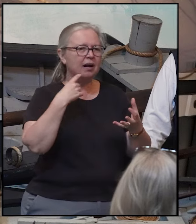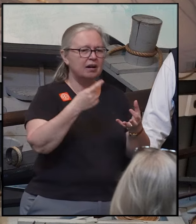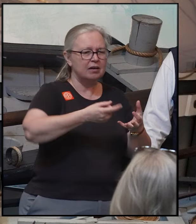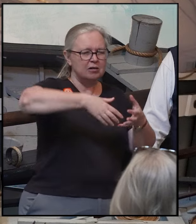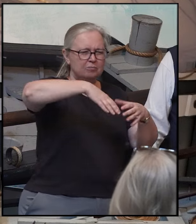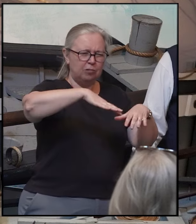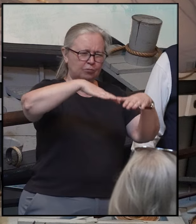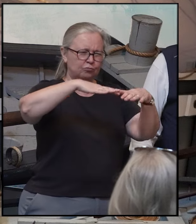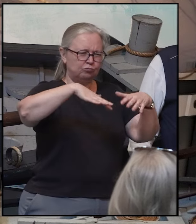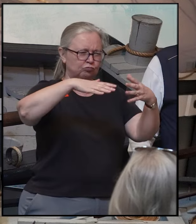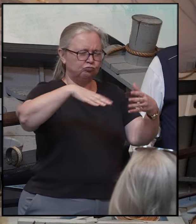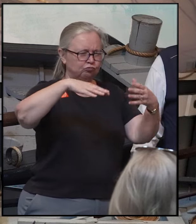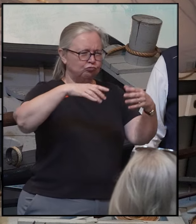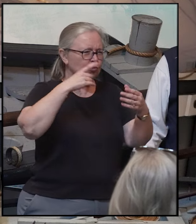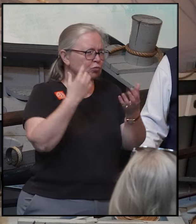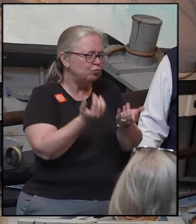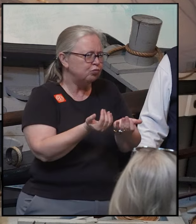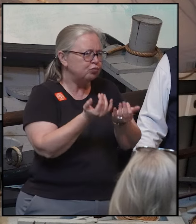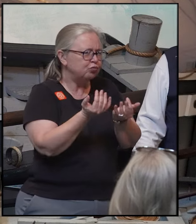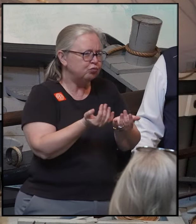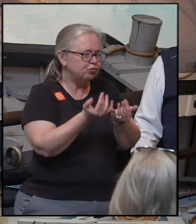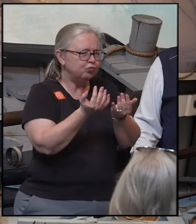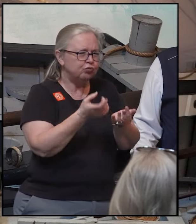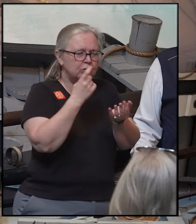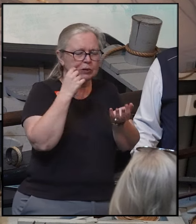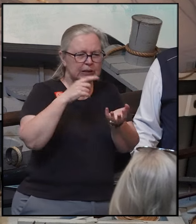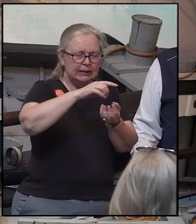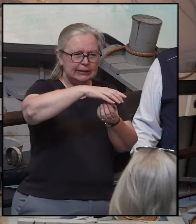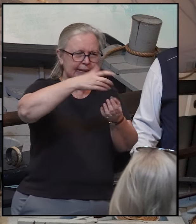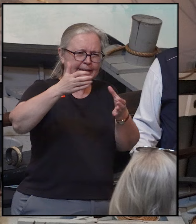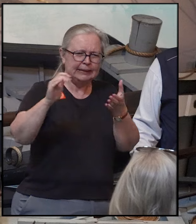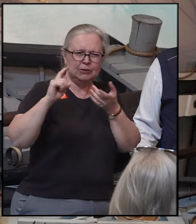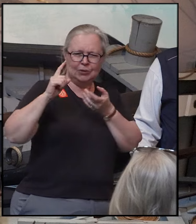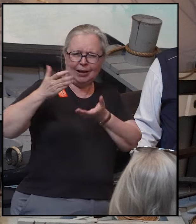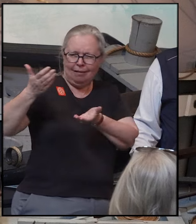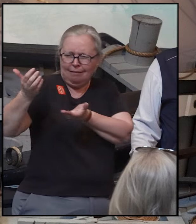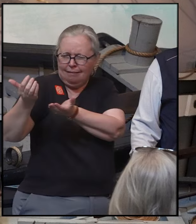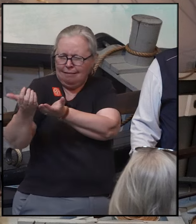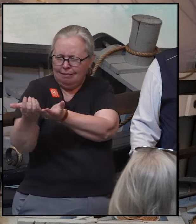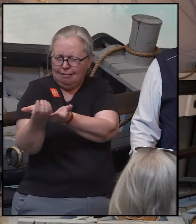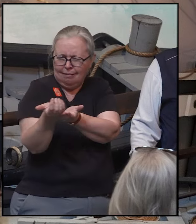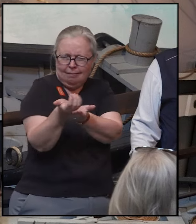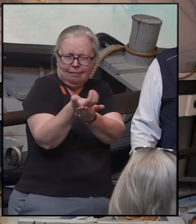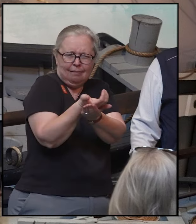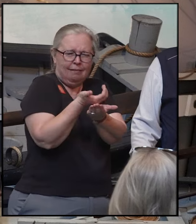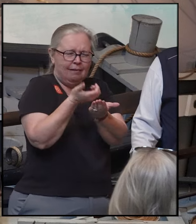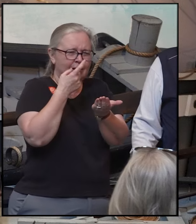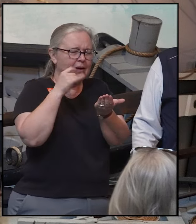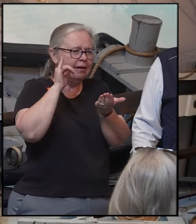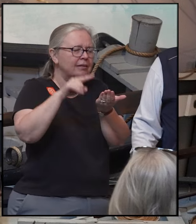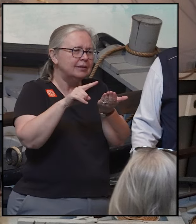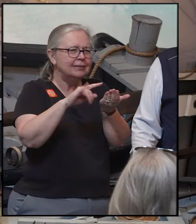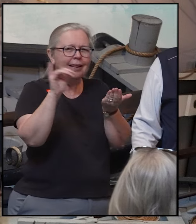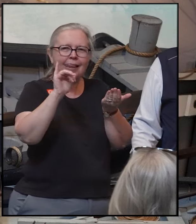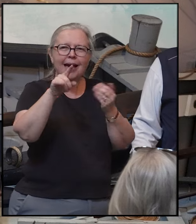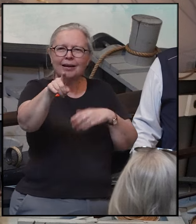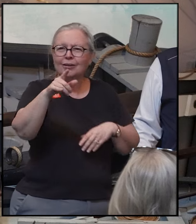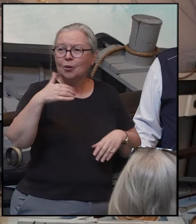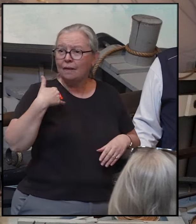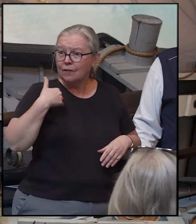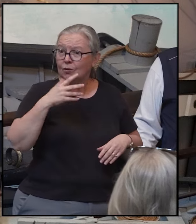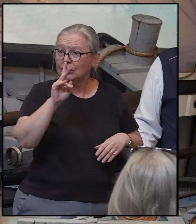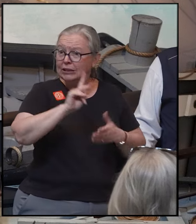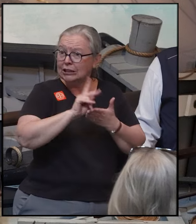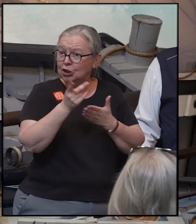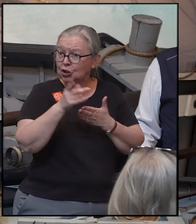come up to the surface. We're going to take a giant skimming device, kind of a great big version of something you might have